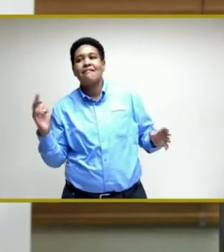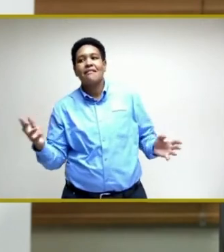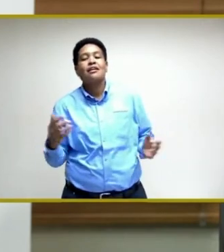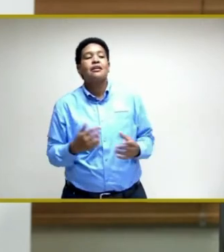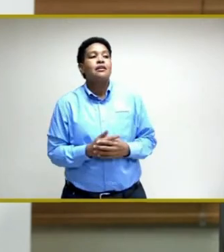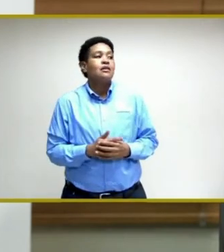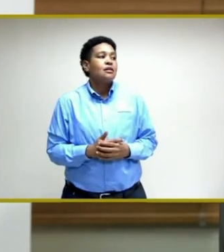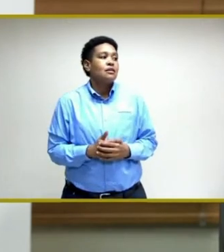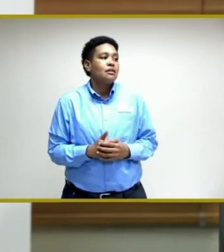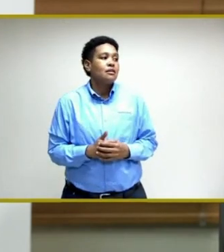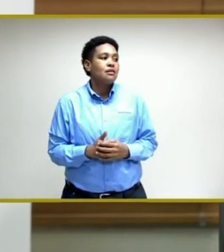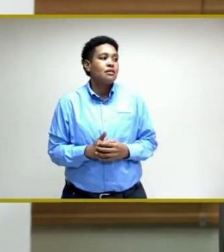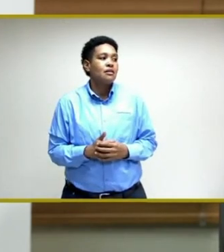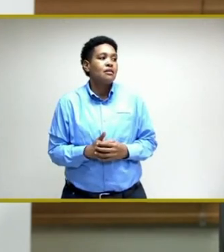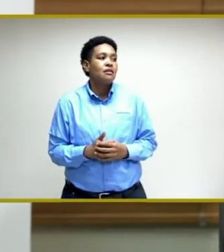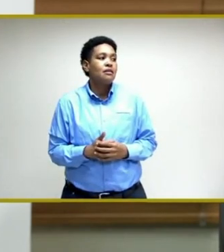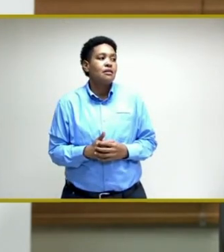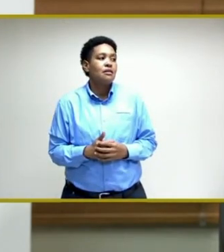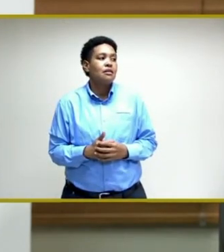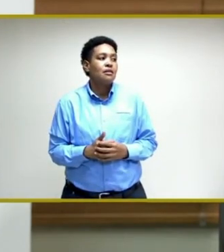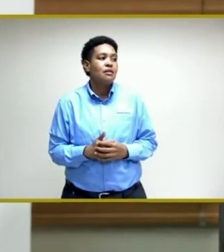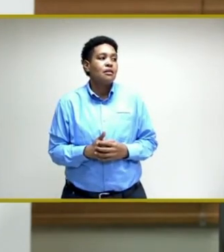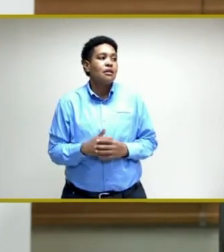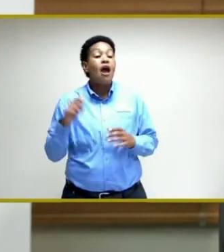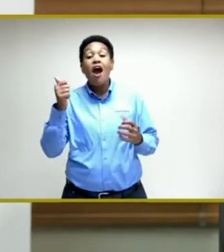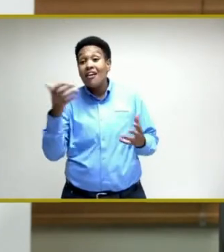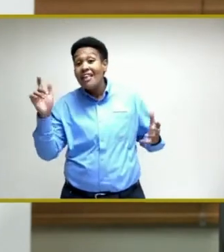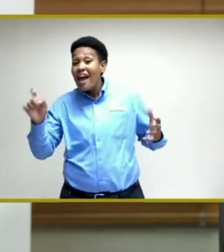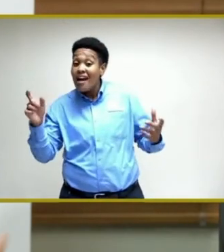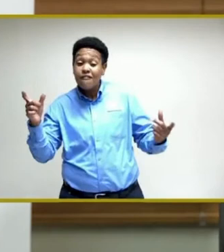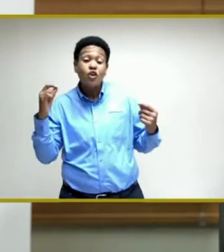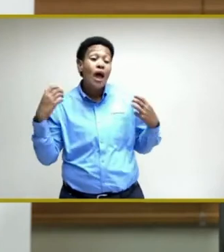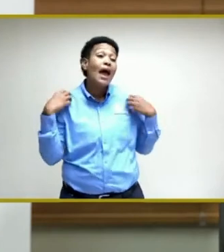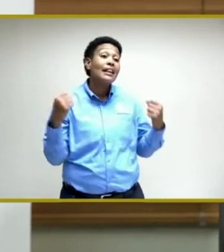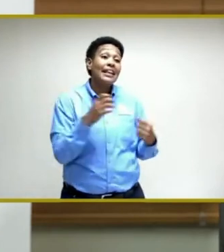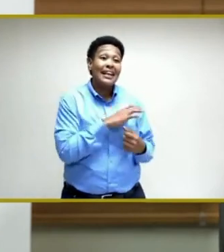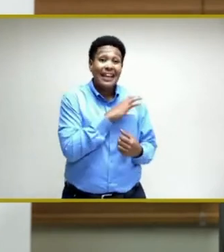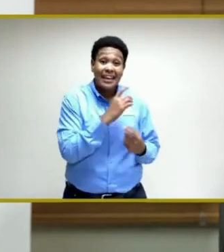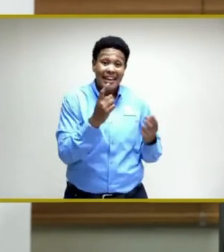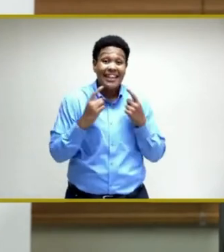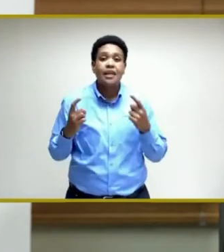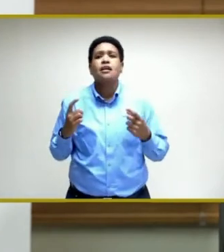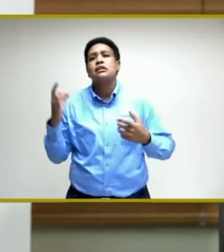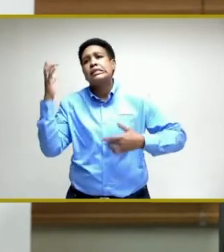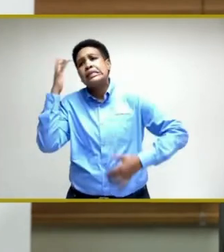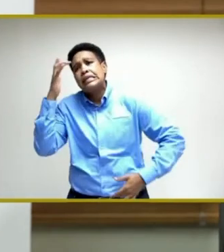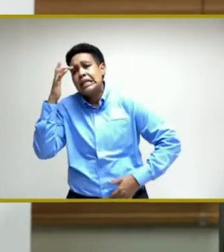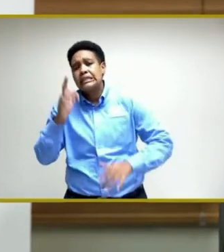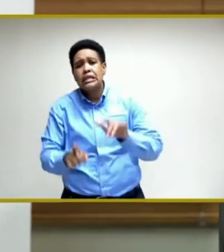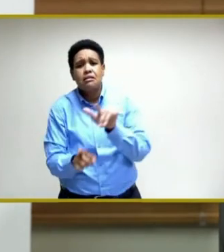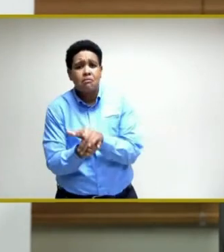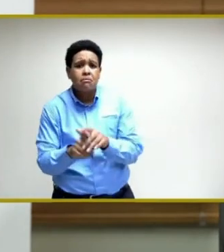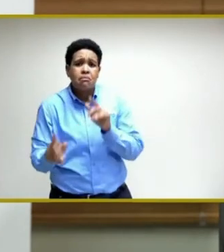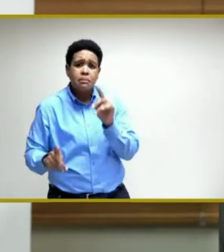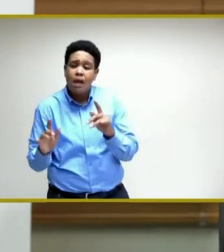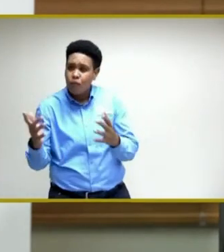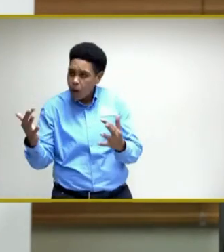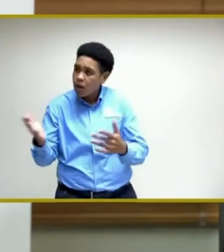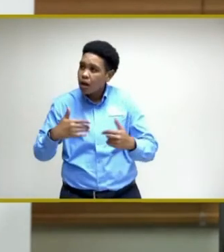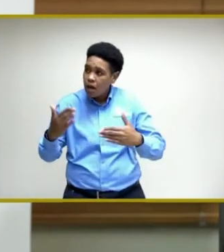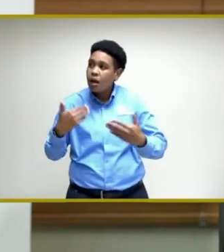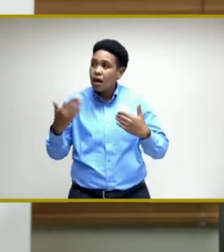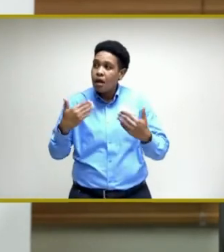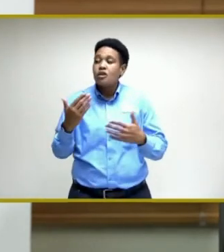So, you know, there are other things that have to be done. There are health clinics, you know, chronic illnesses. You know, persons have to get their